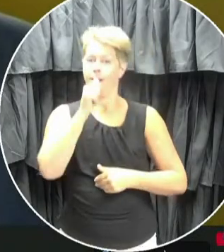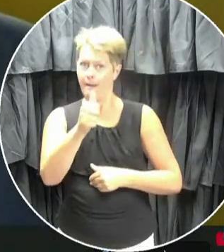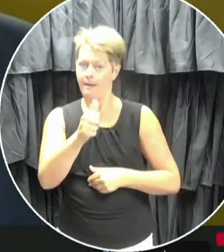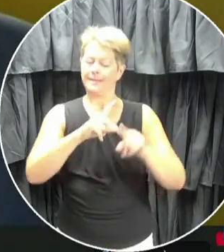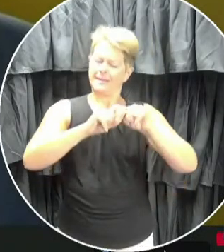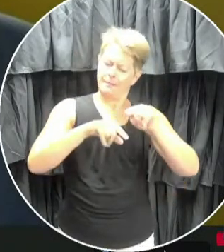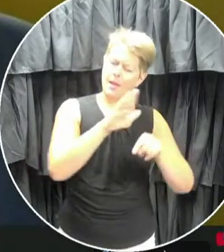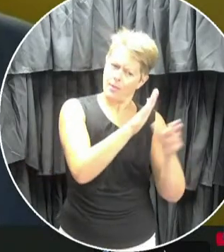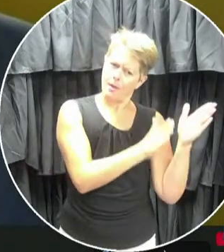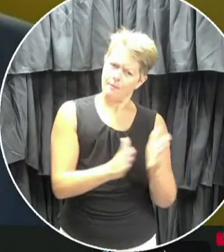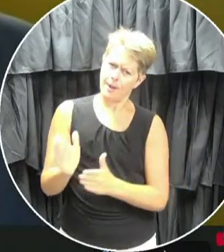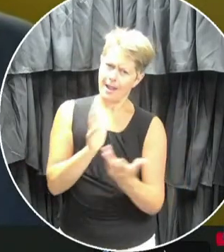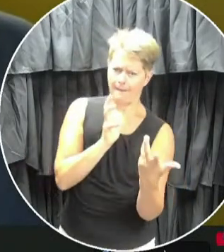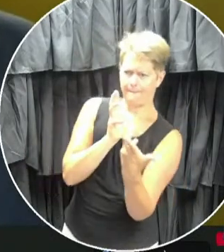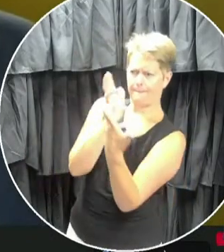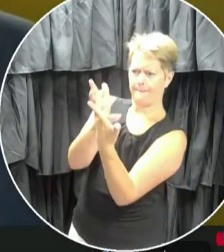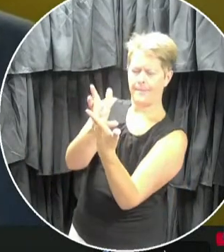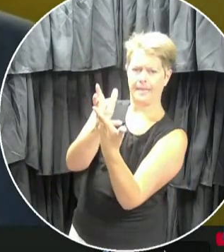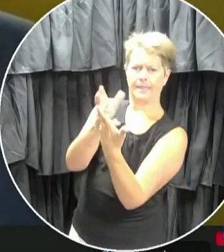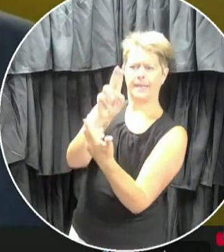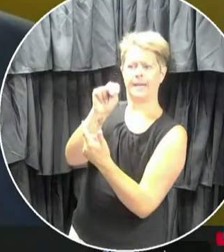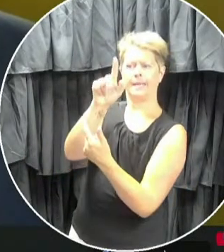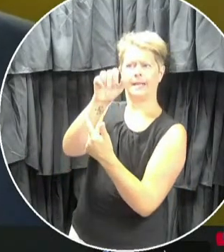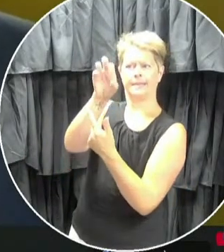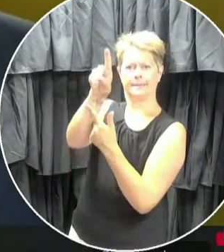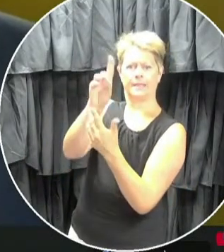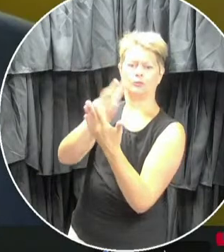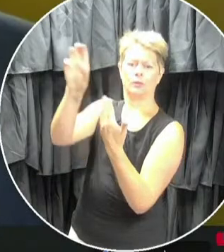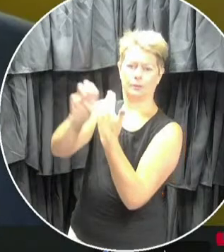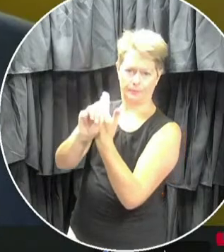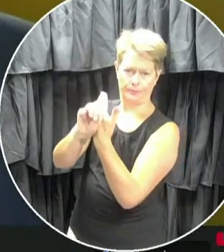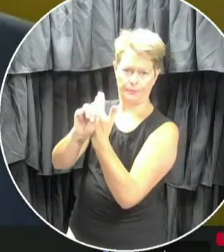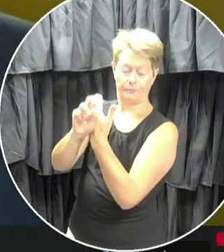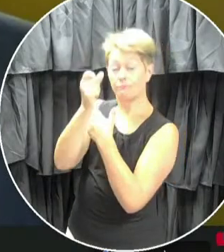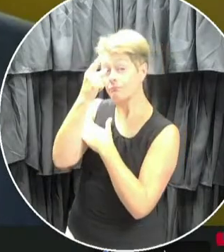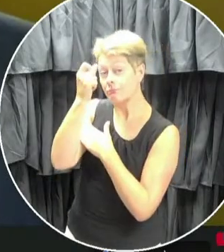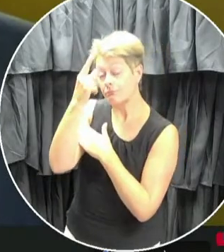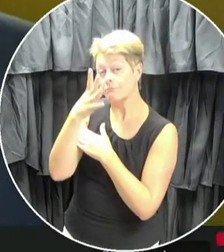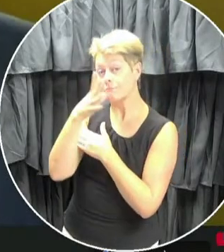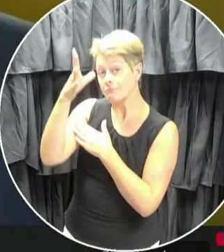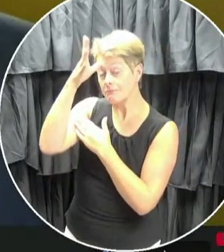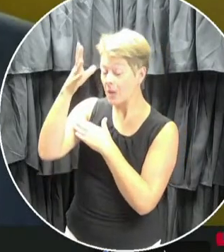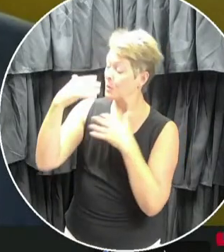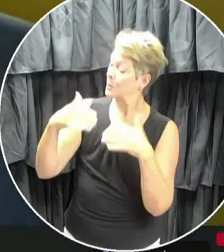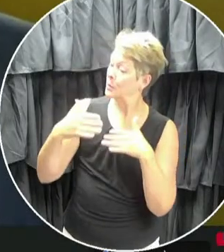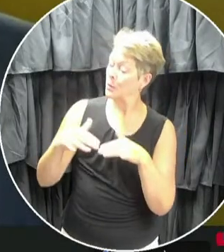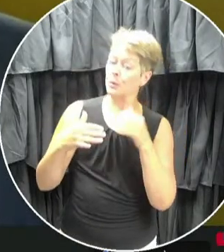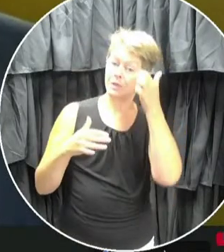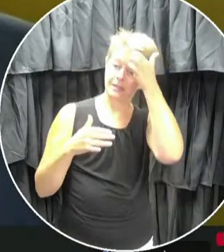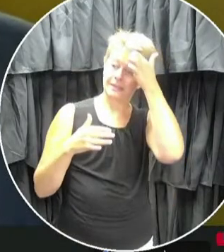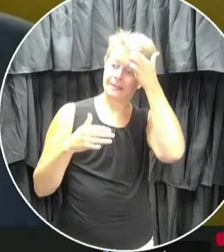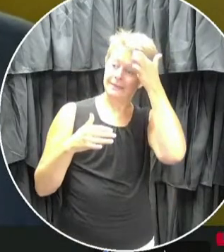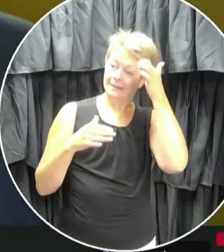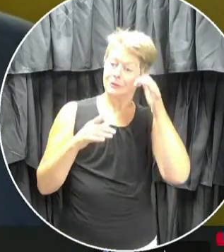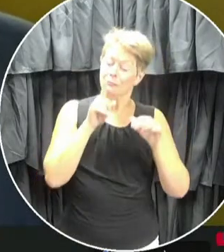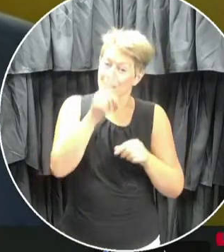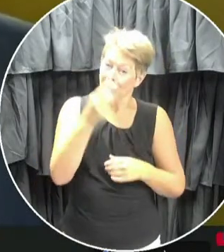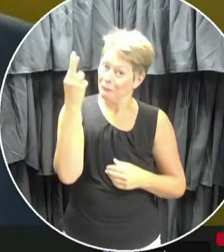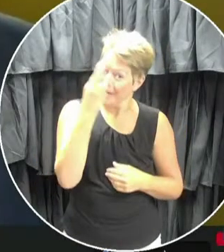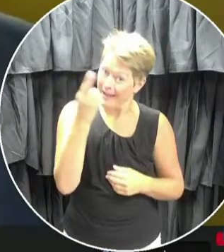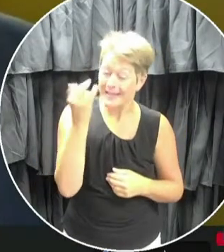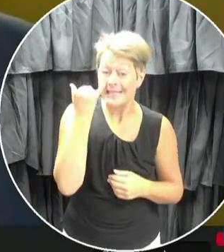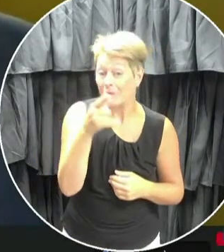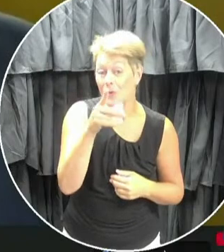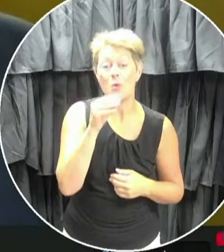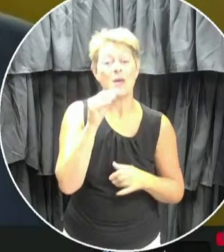plan for meeting curriculum outcomes. However, parents should be very aware that this decision comes with certain realities. If you are